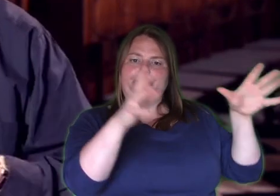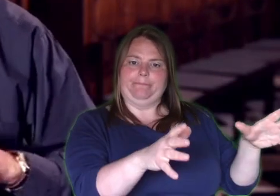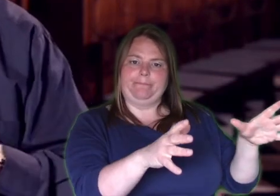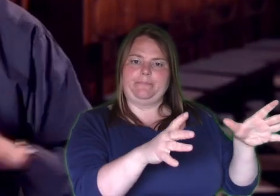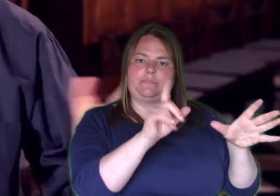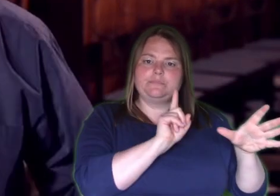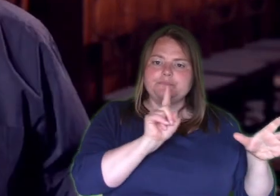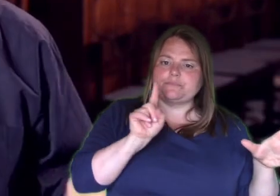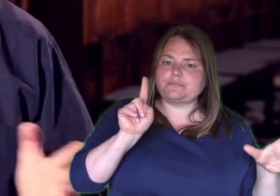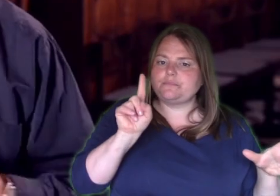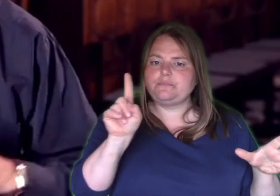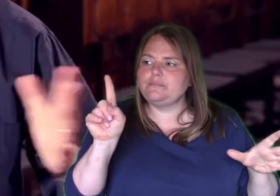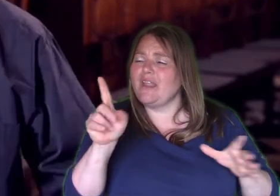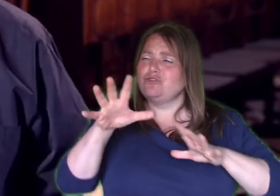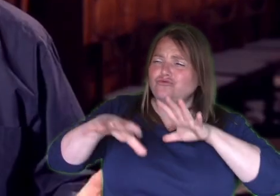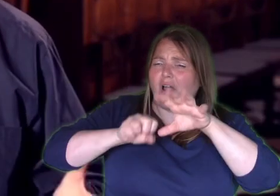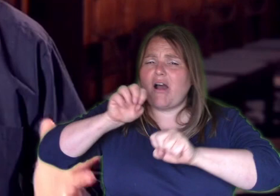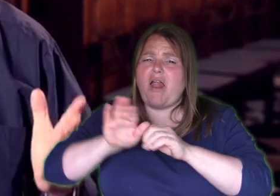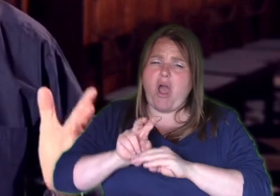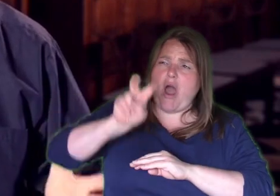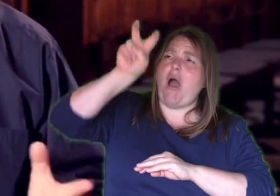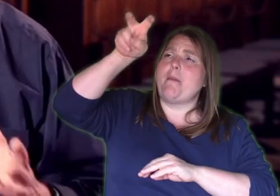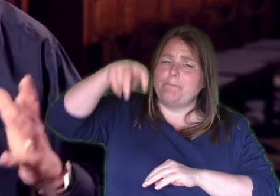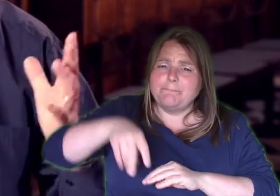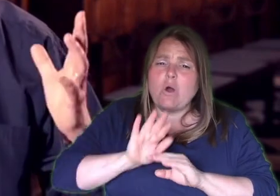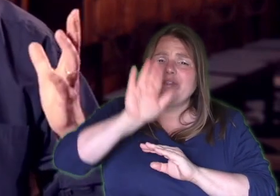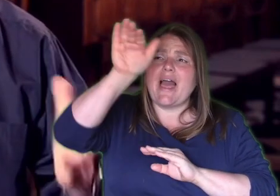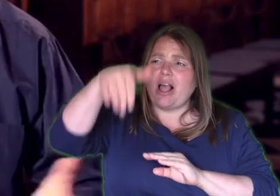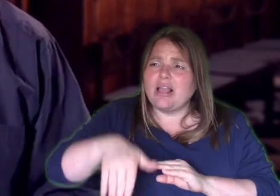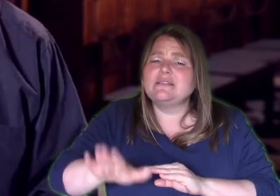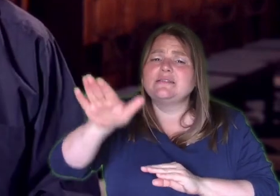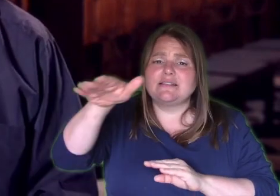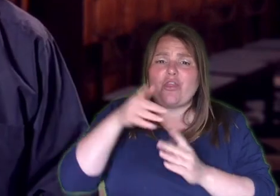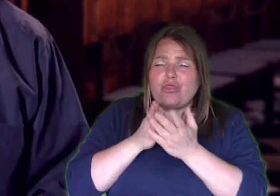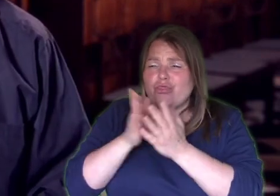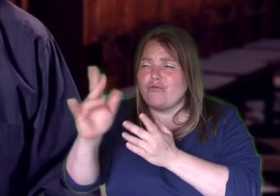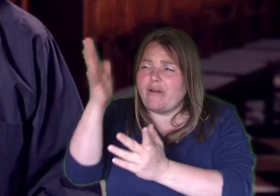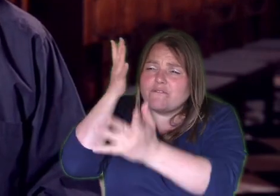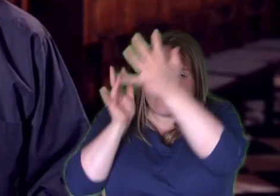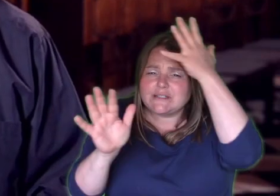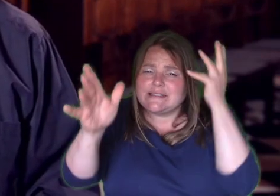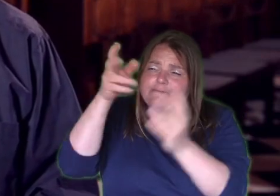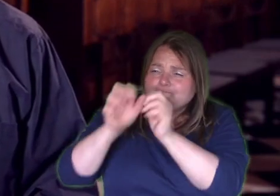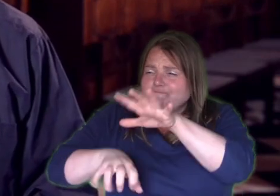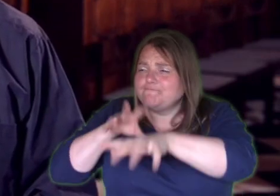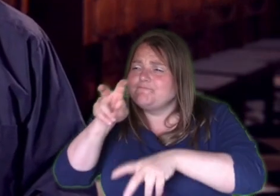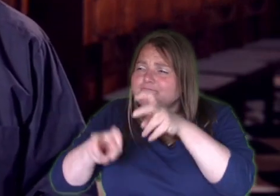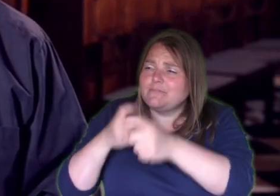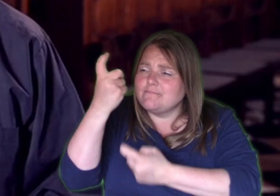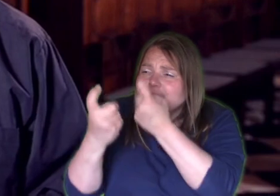and struggled through the hills and through the woods and eventually heard in the distance this sort of